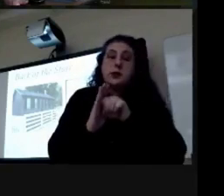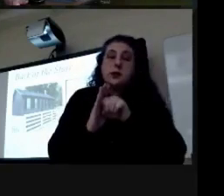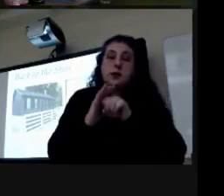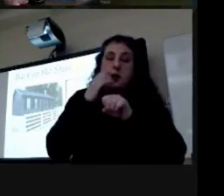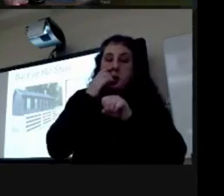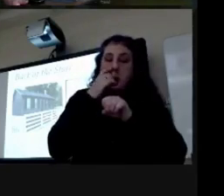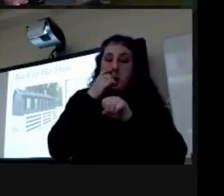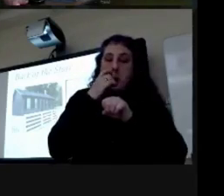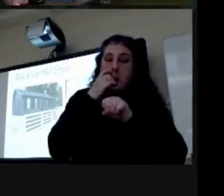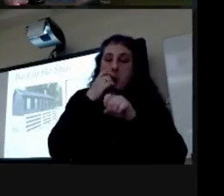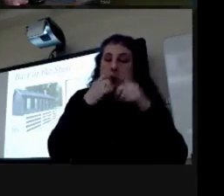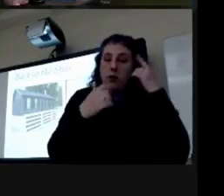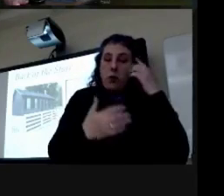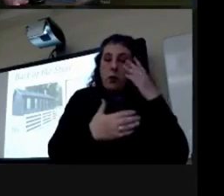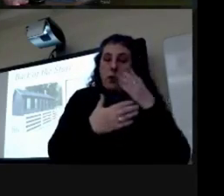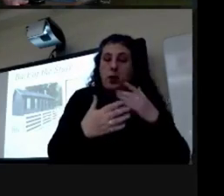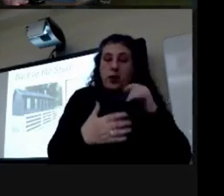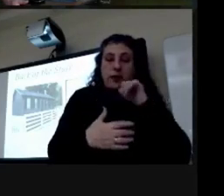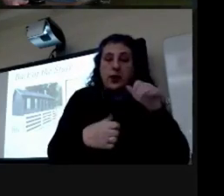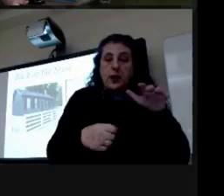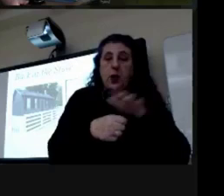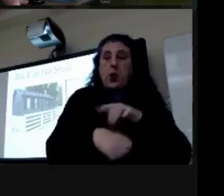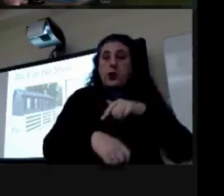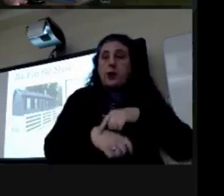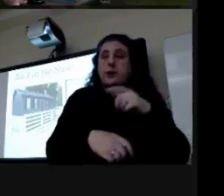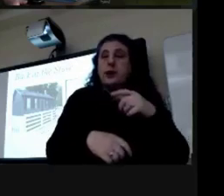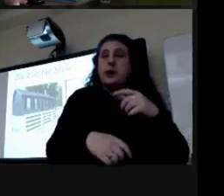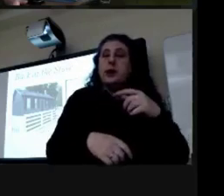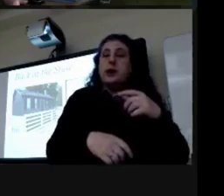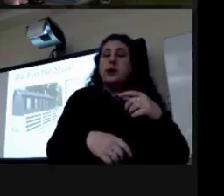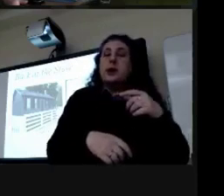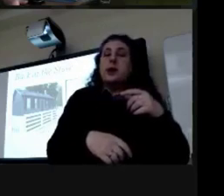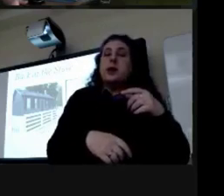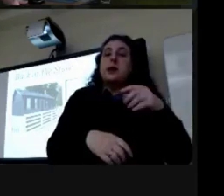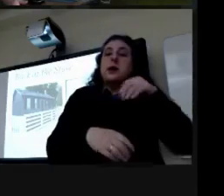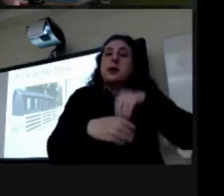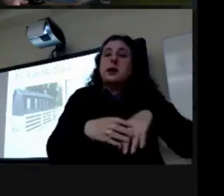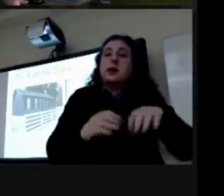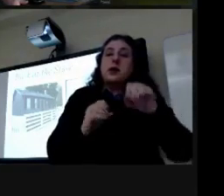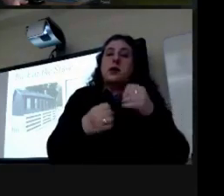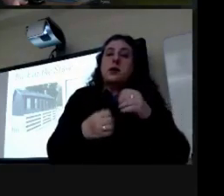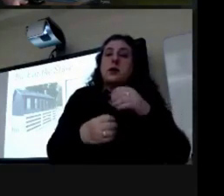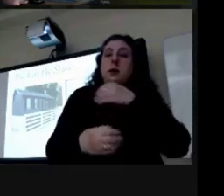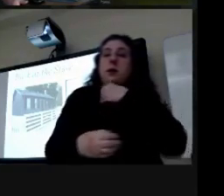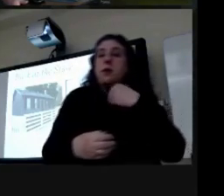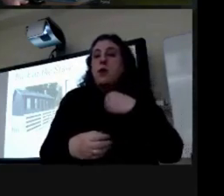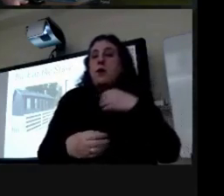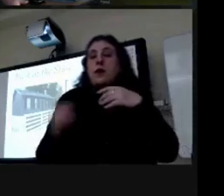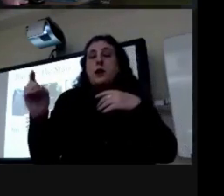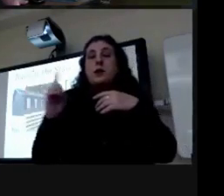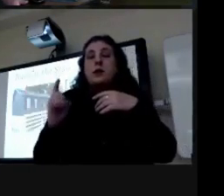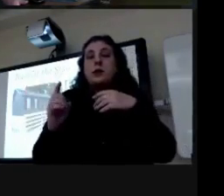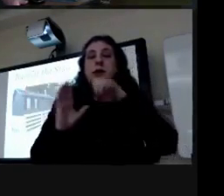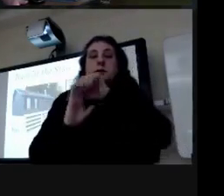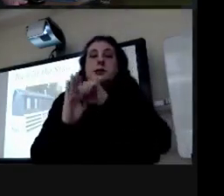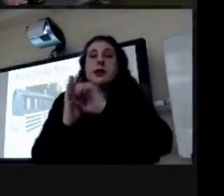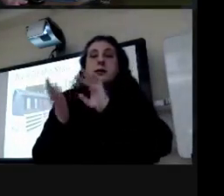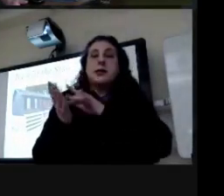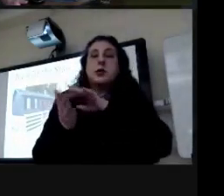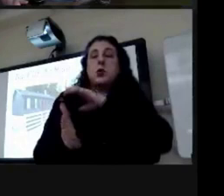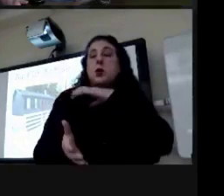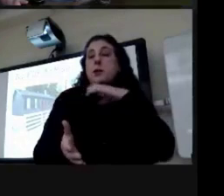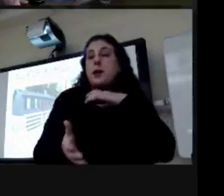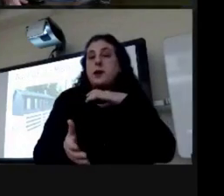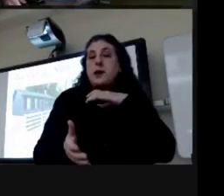for part if not the whole time he has held the office a member of the democratic state central committee unquote so